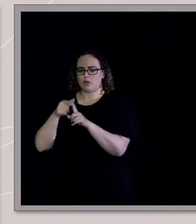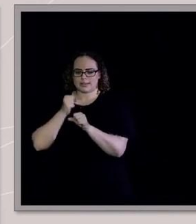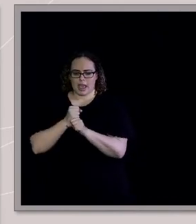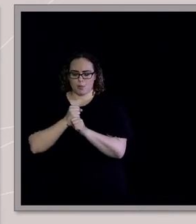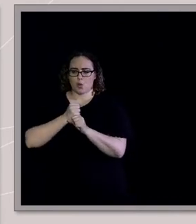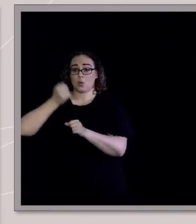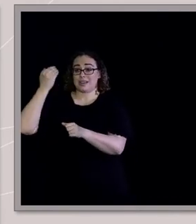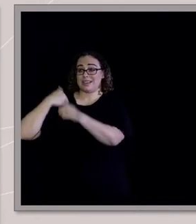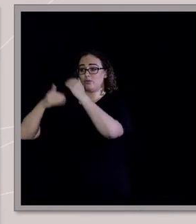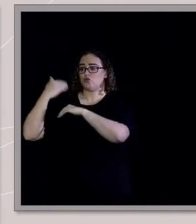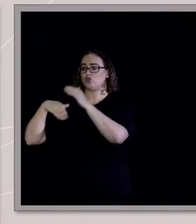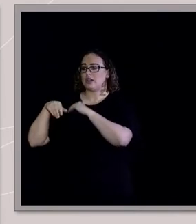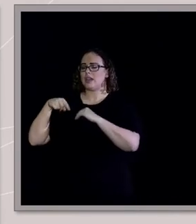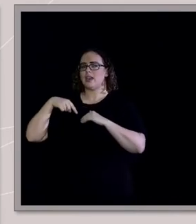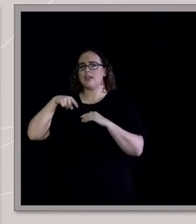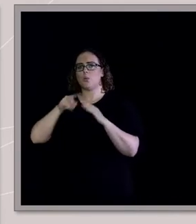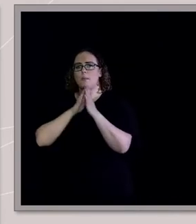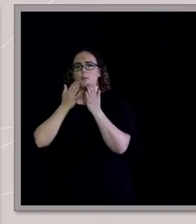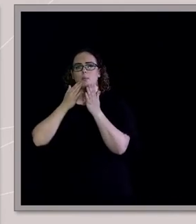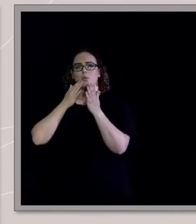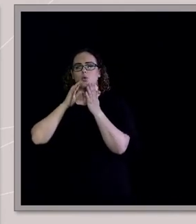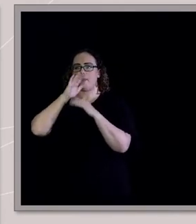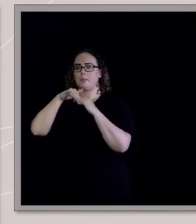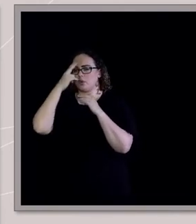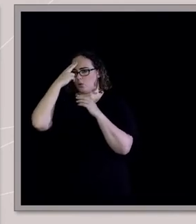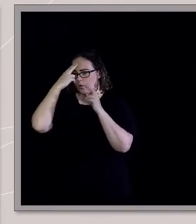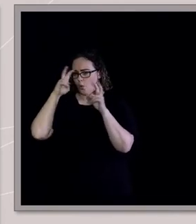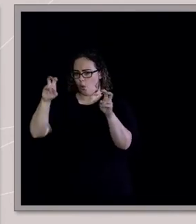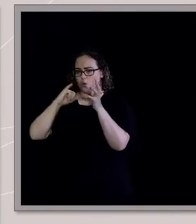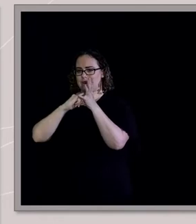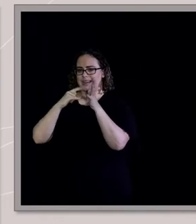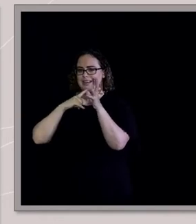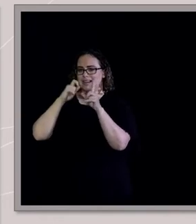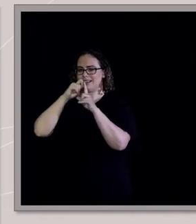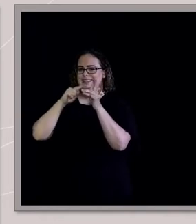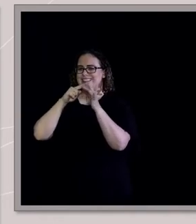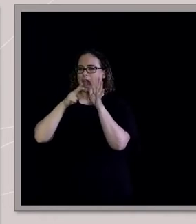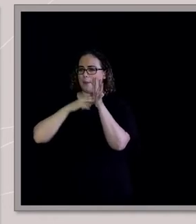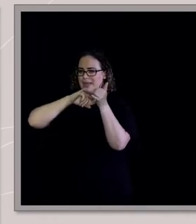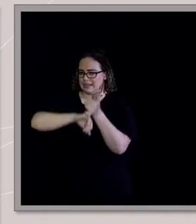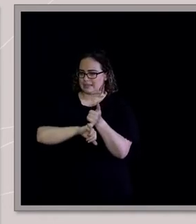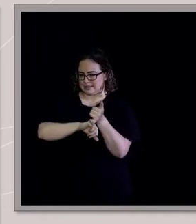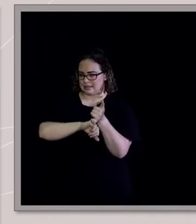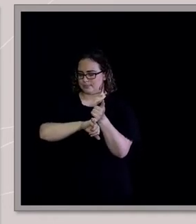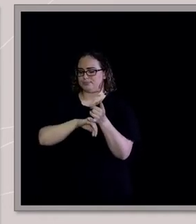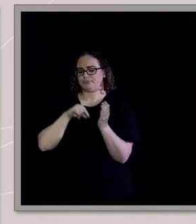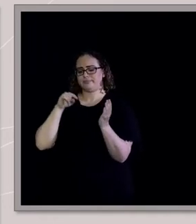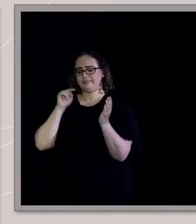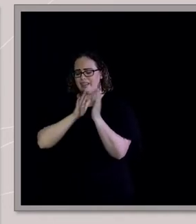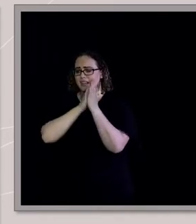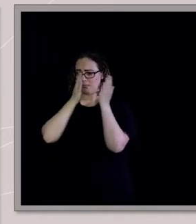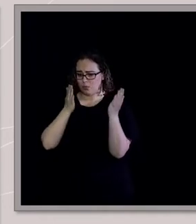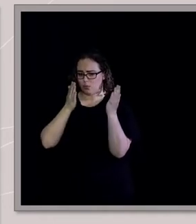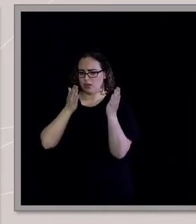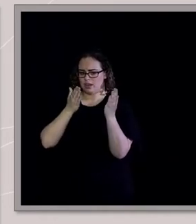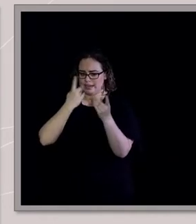say, Sapiens by Yuval Harari, an amazing book, which when I feel connected to history, that's when I feel this deep sense of humanity. And